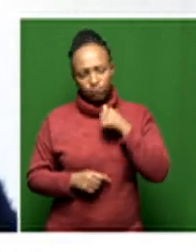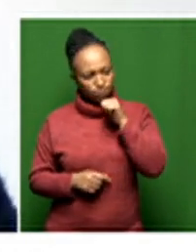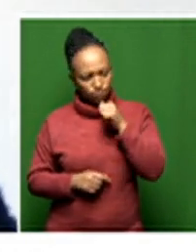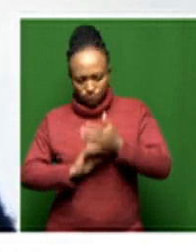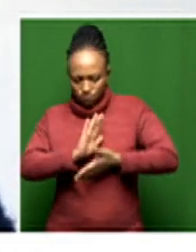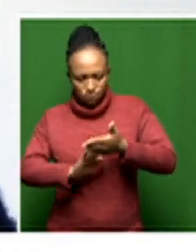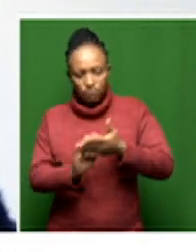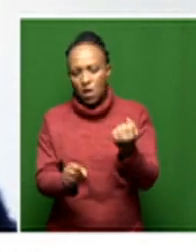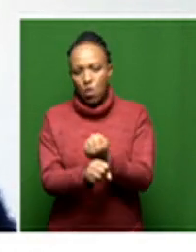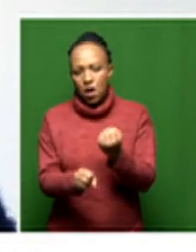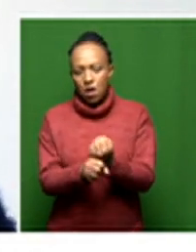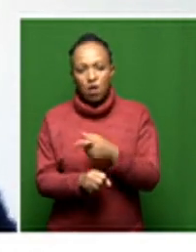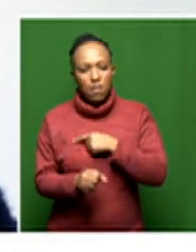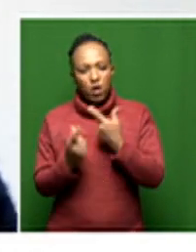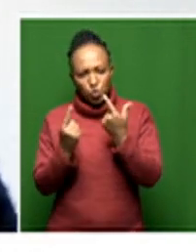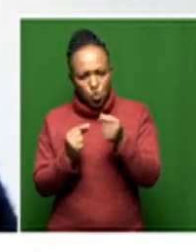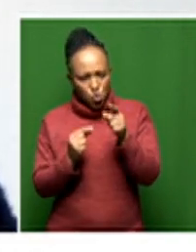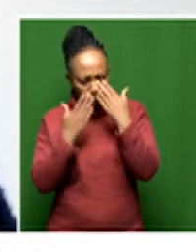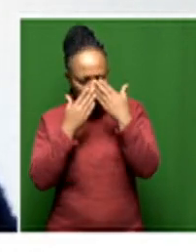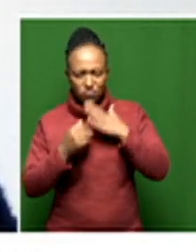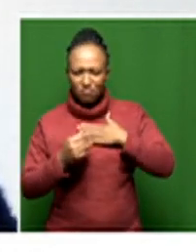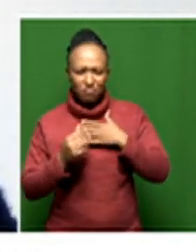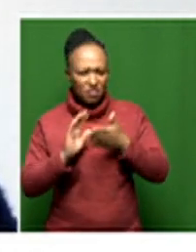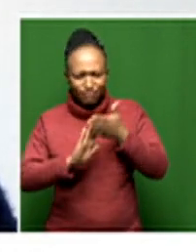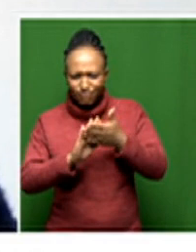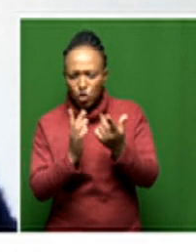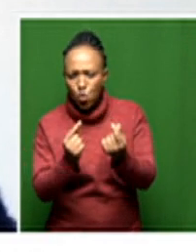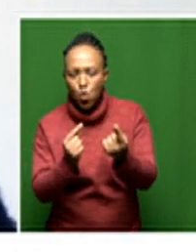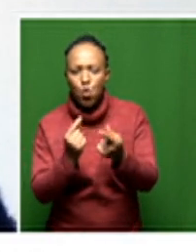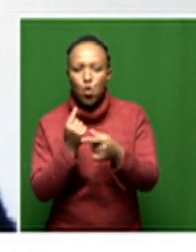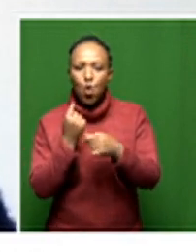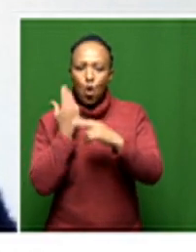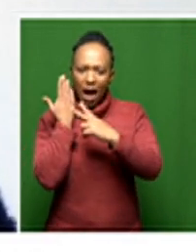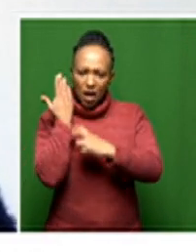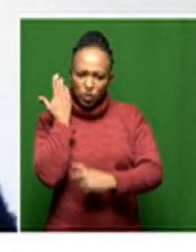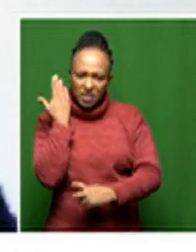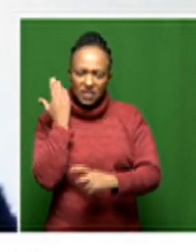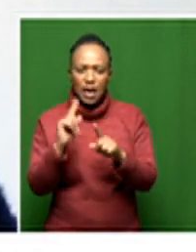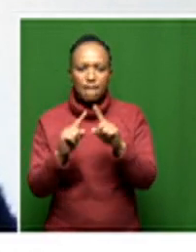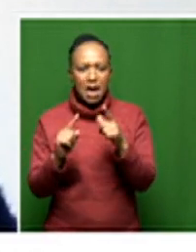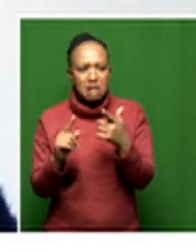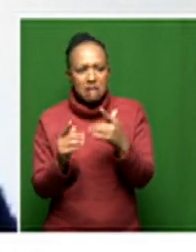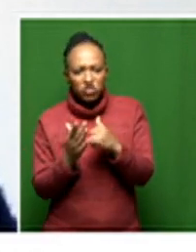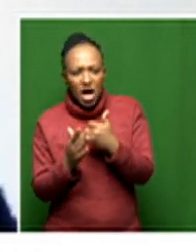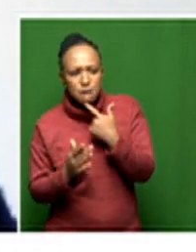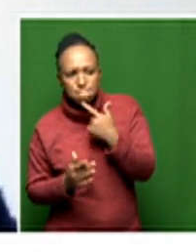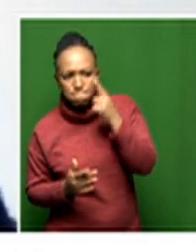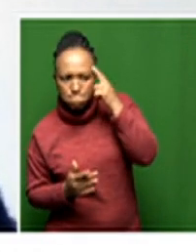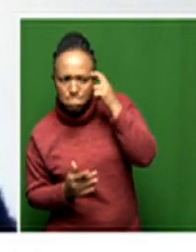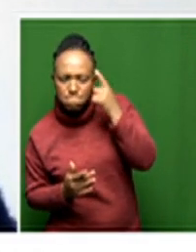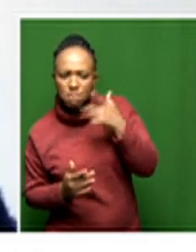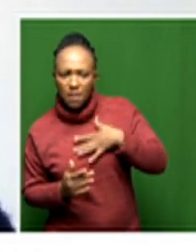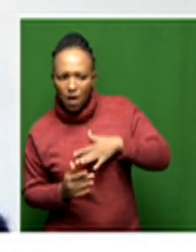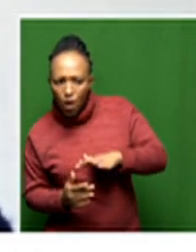wanted to do i just wanted to do archaeology and it was that tenacity i think um and that